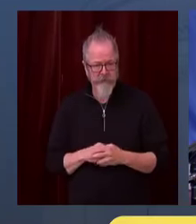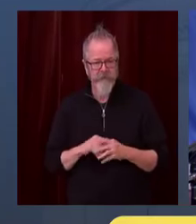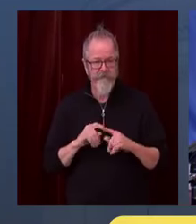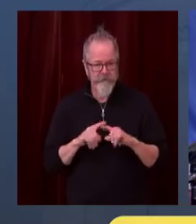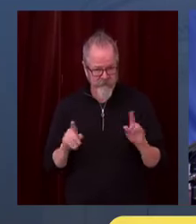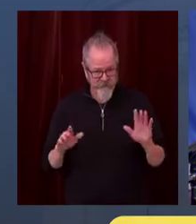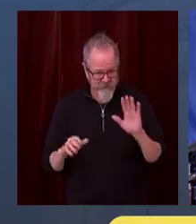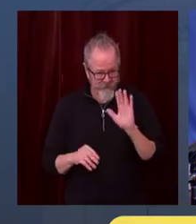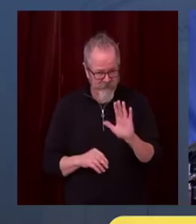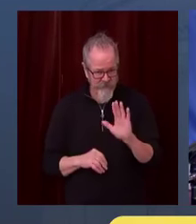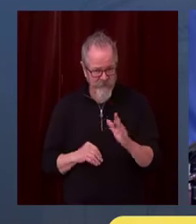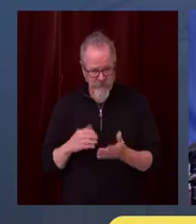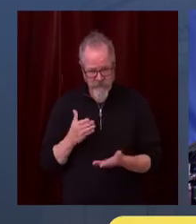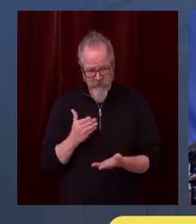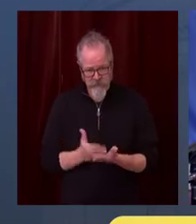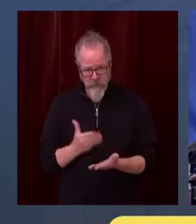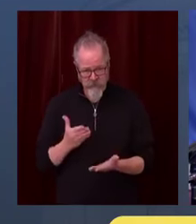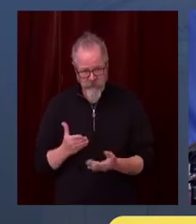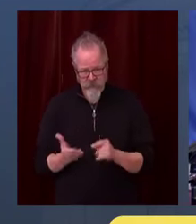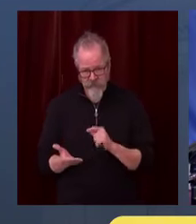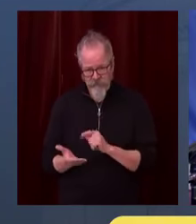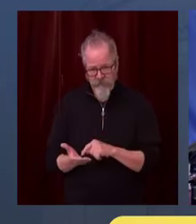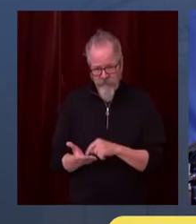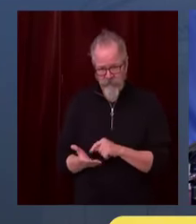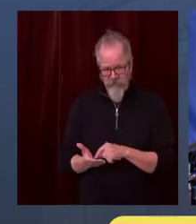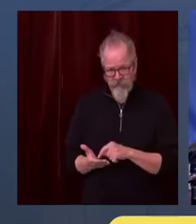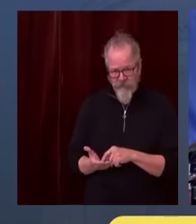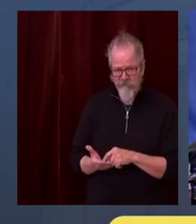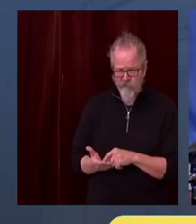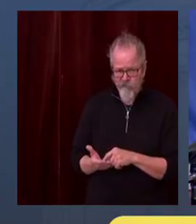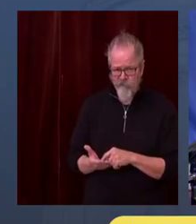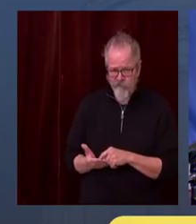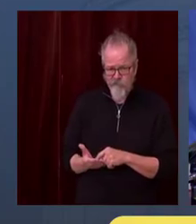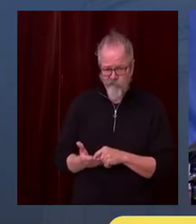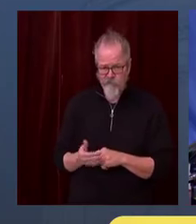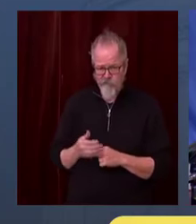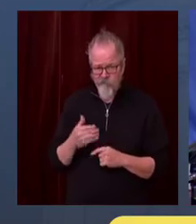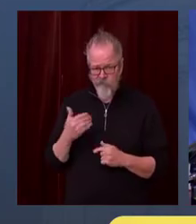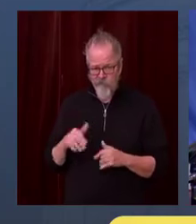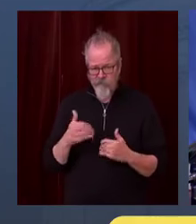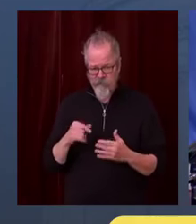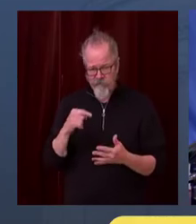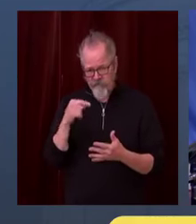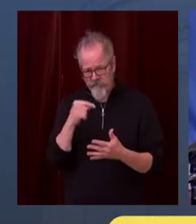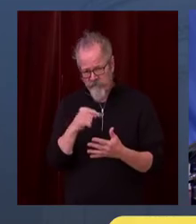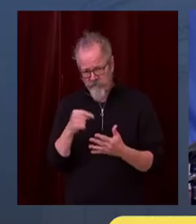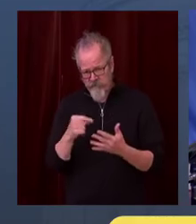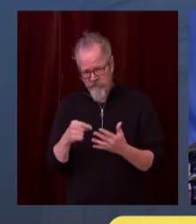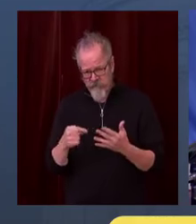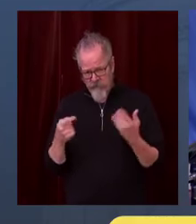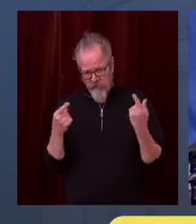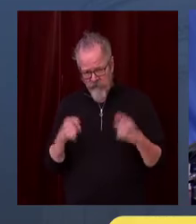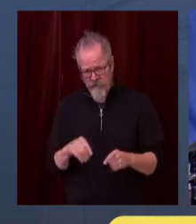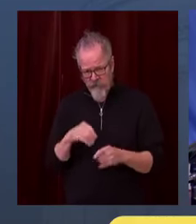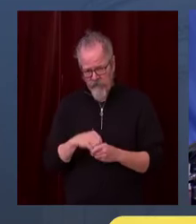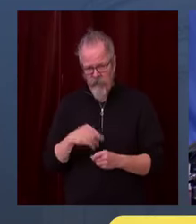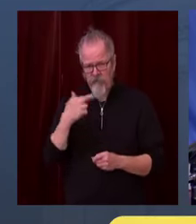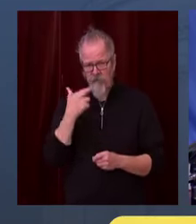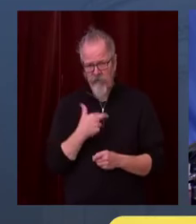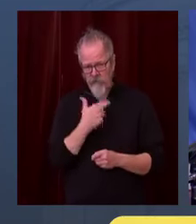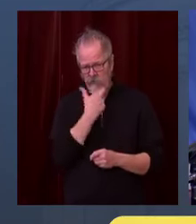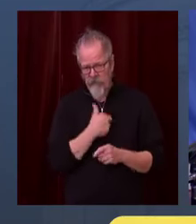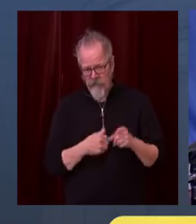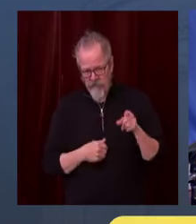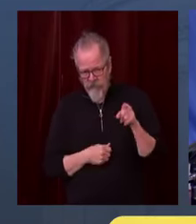virtually every circumstance that has that type of environment, we are now asking people to reduce their